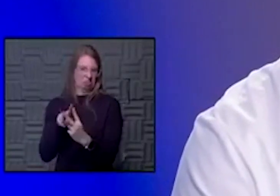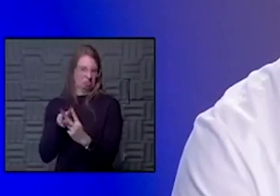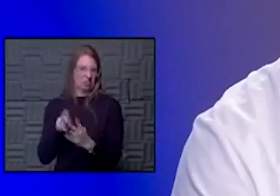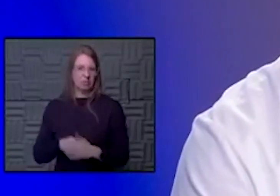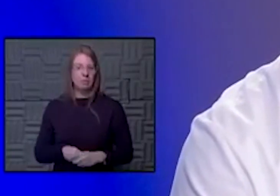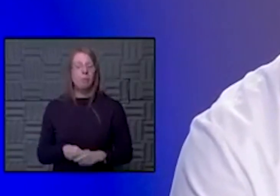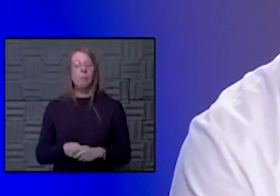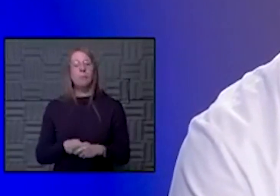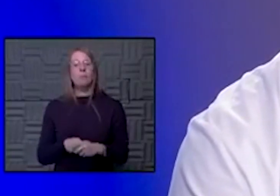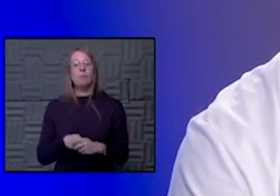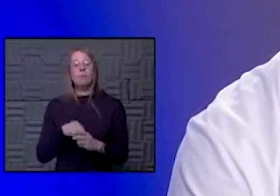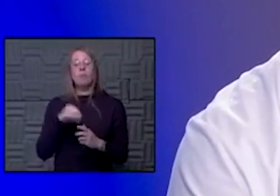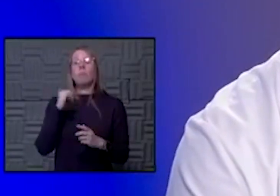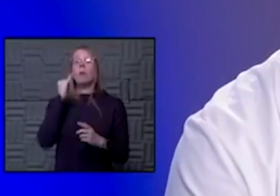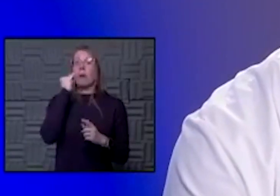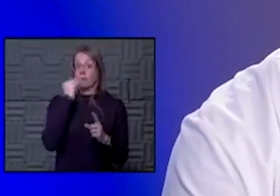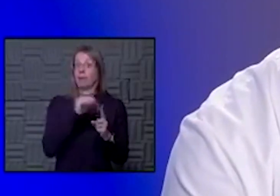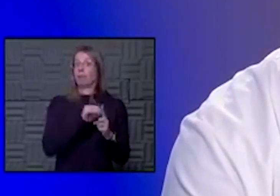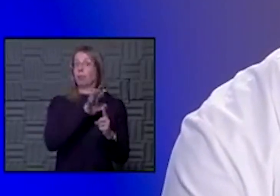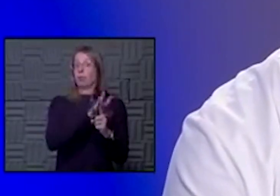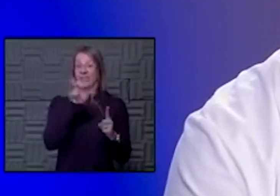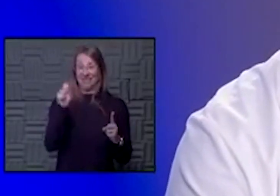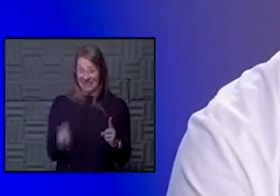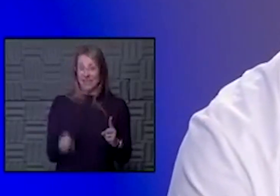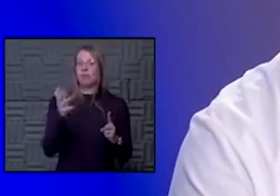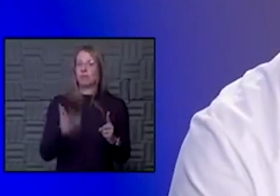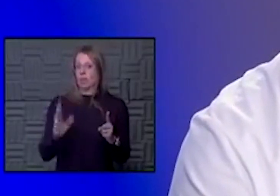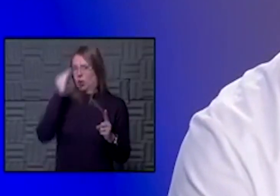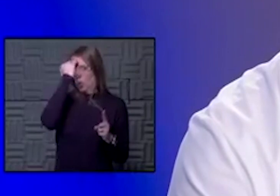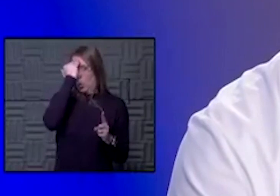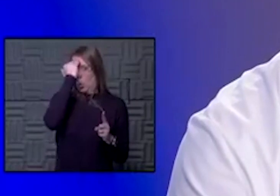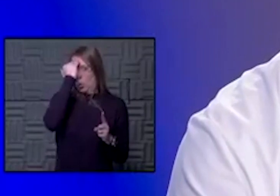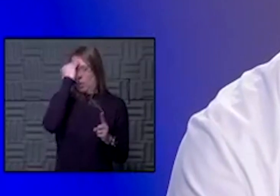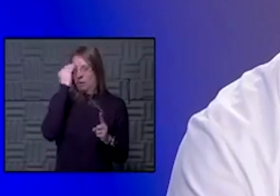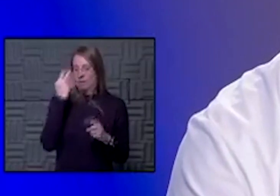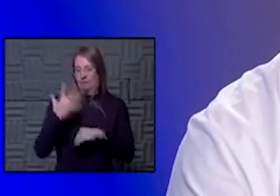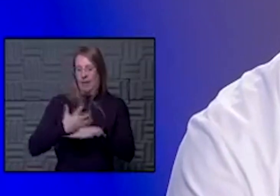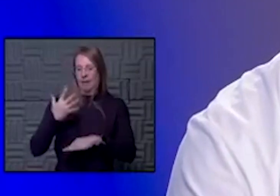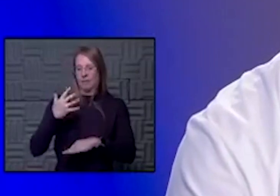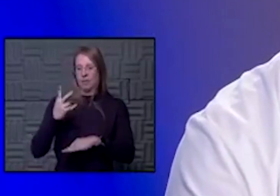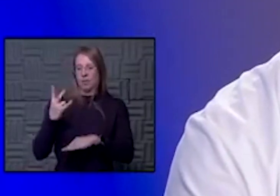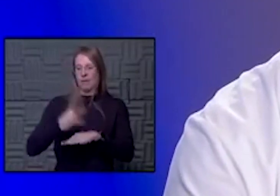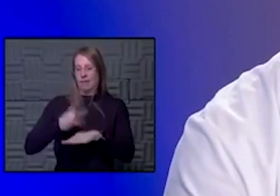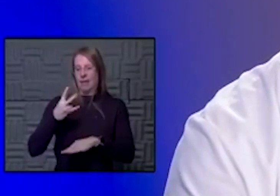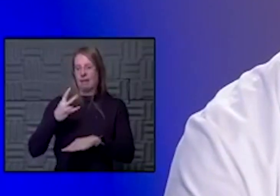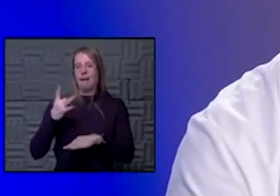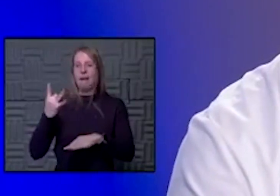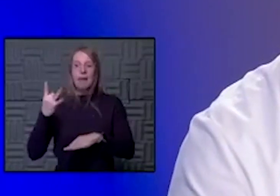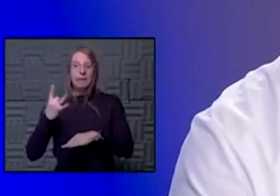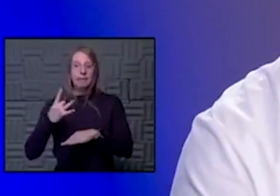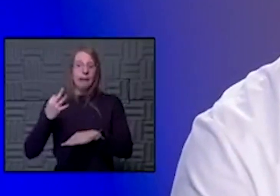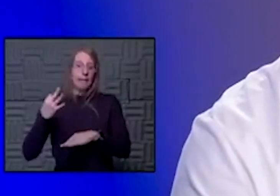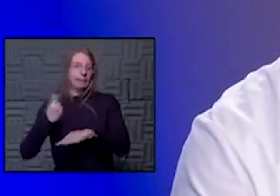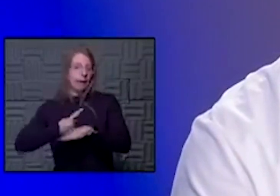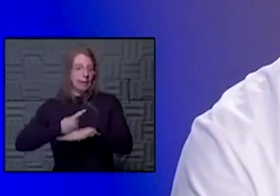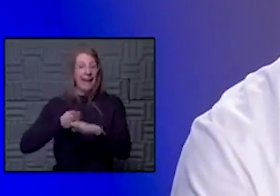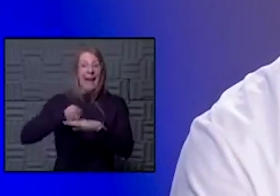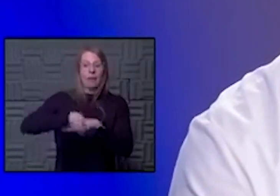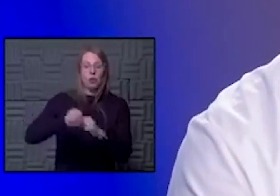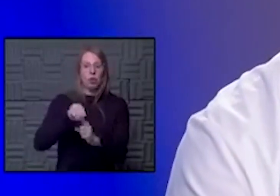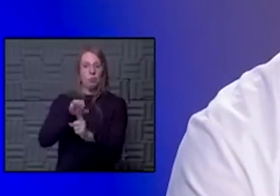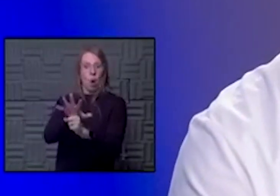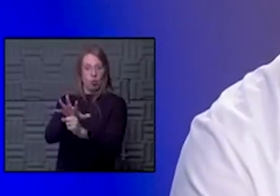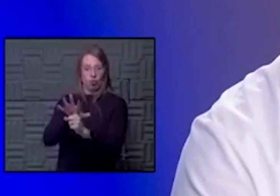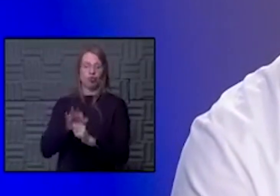if you are after an exposure and if it is, um, you know, five to seven to eight, nine days after your